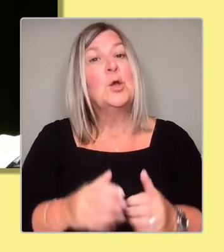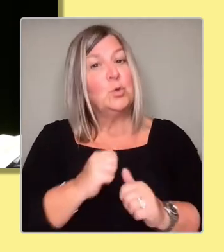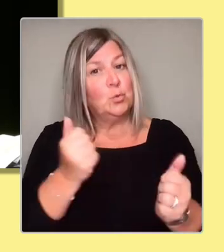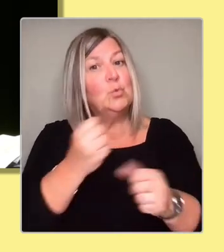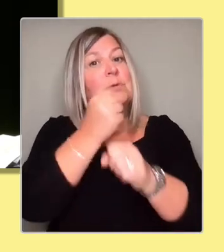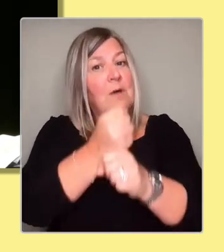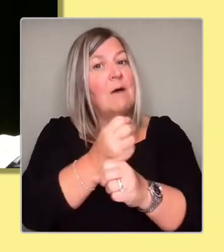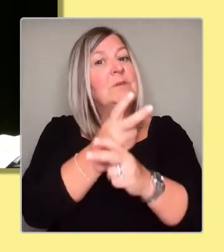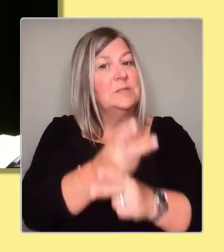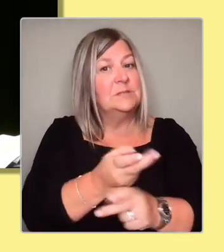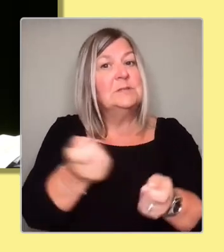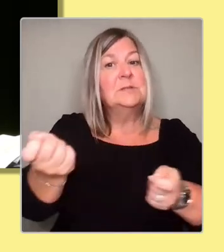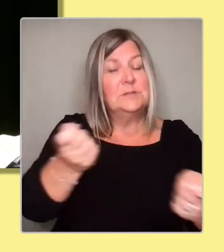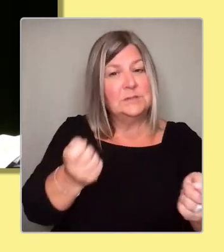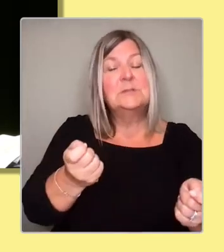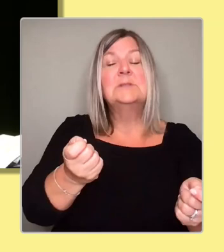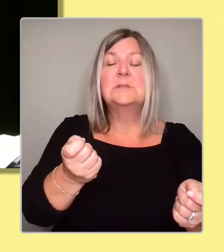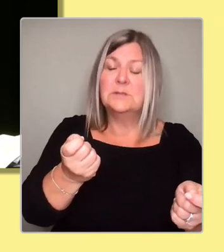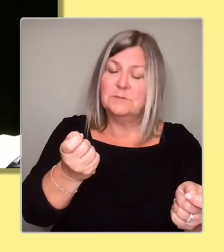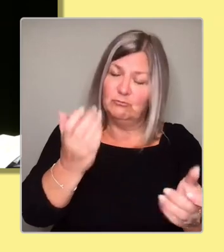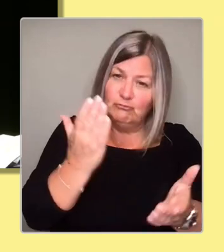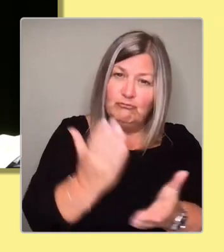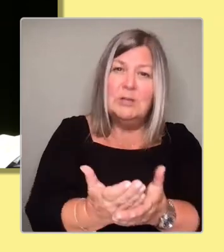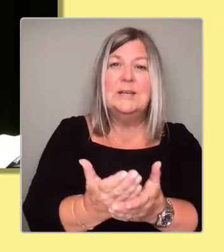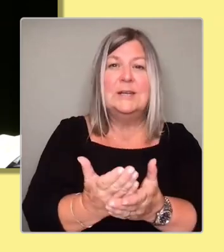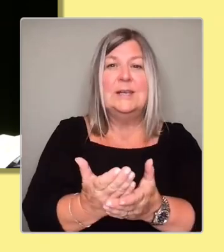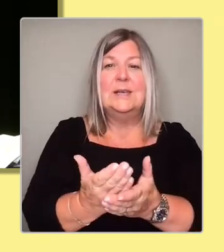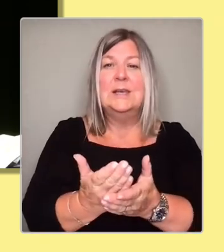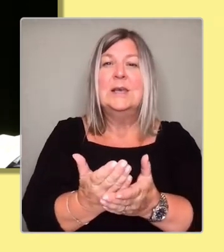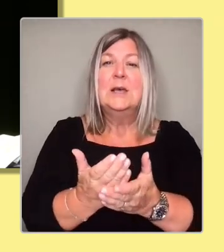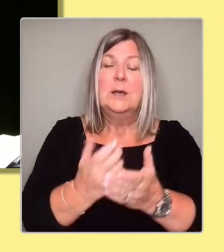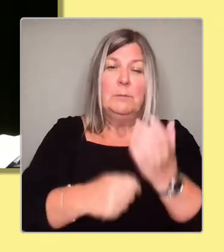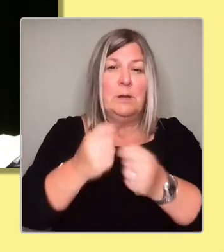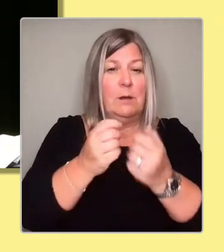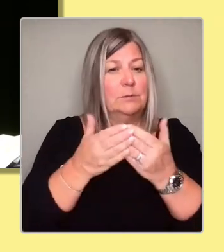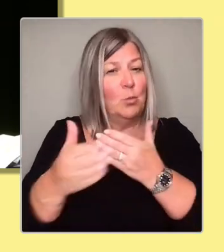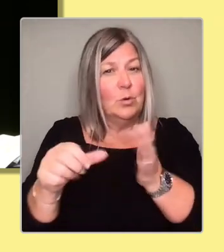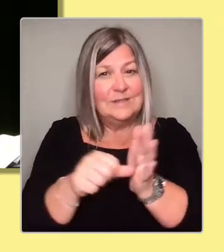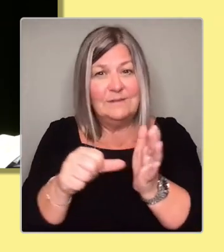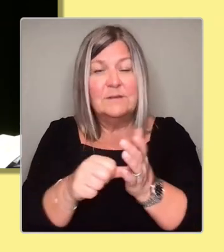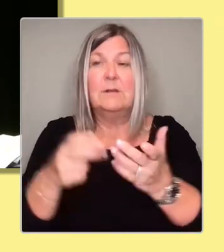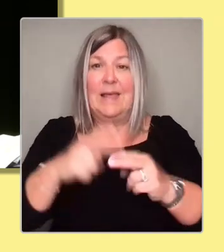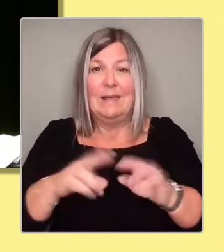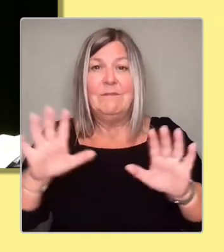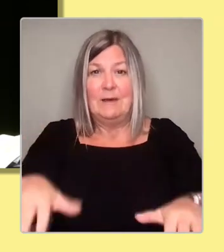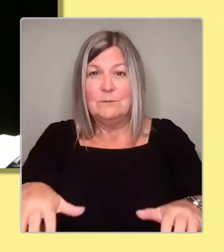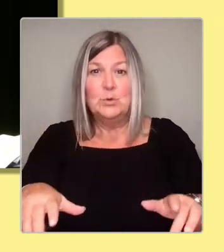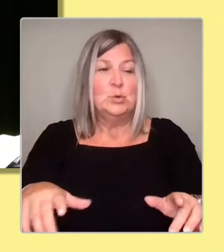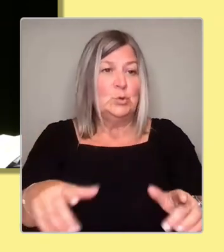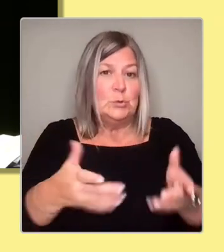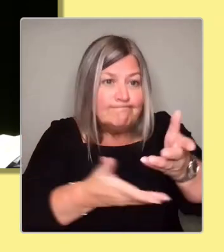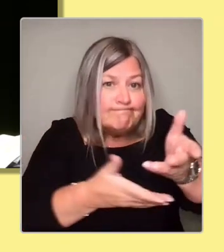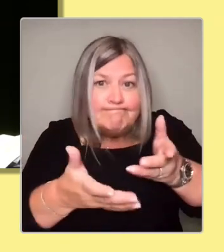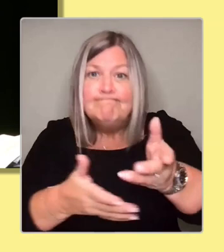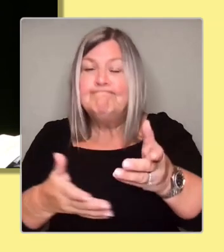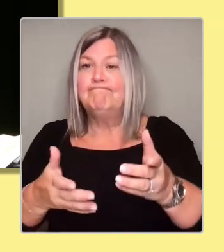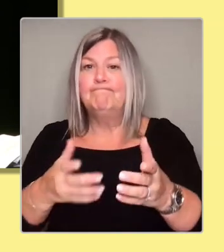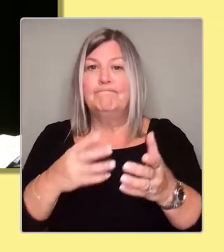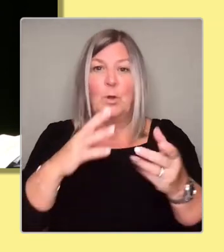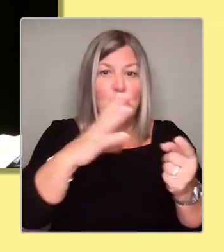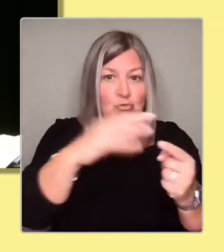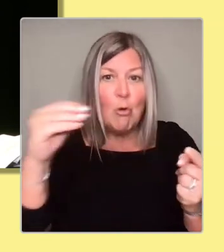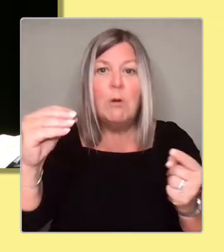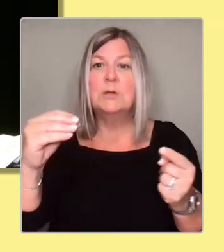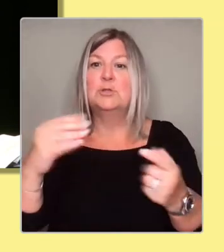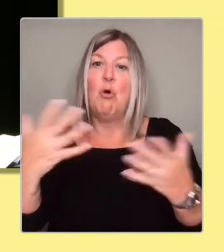times more difficult if you're having to try to cut a deal with Douglas Ross or Anna Sauer. Way more